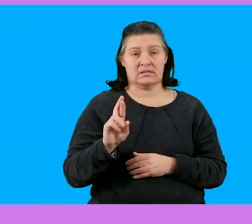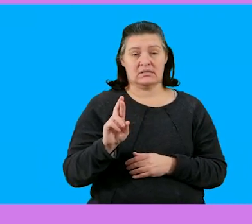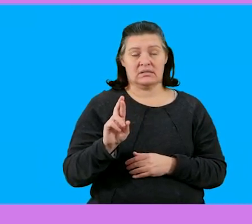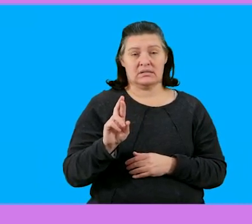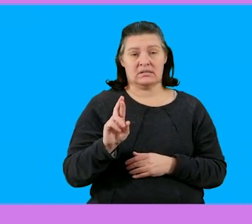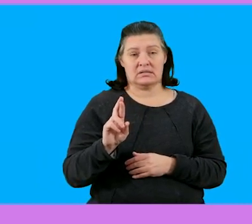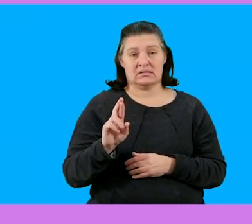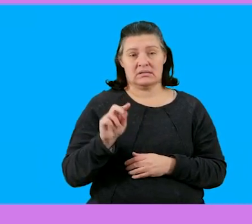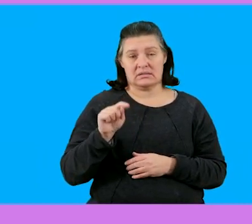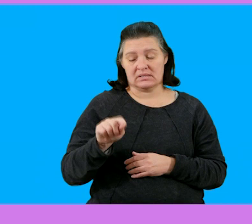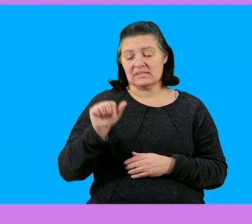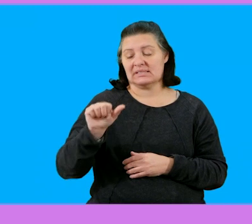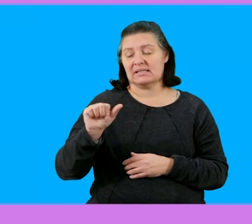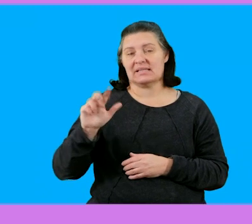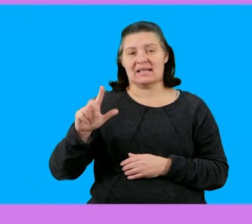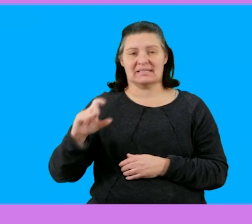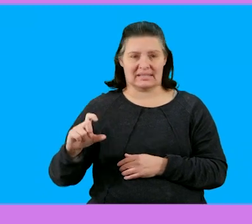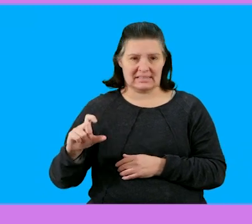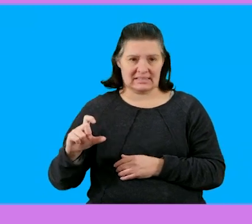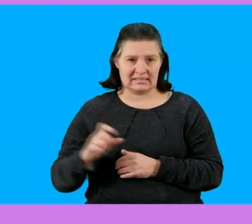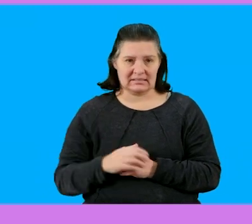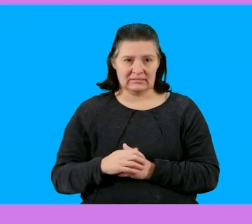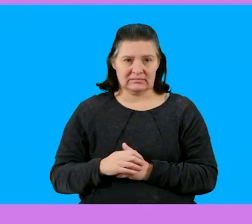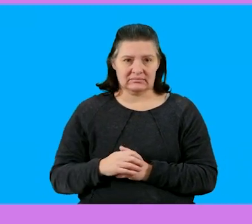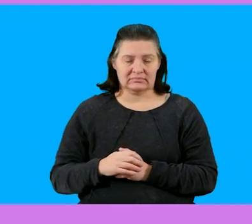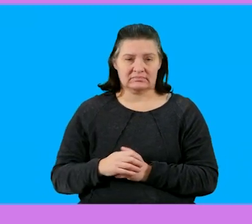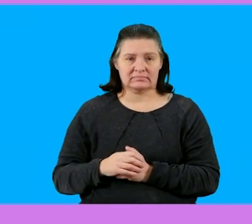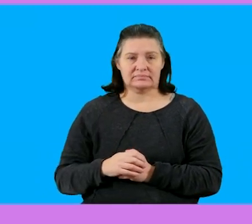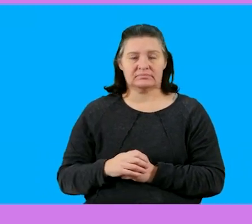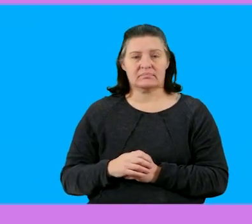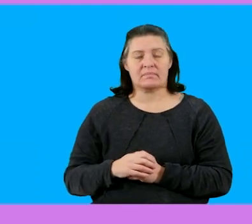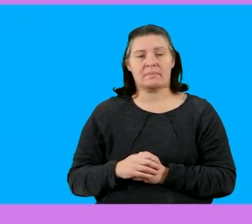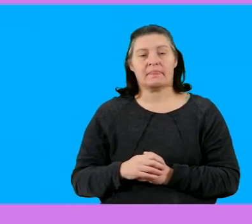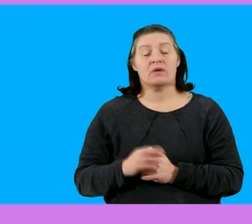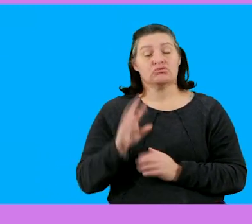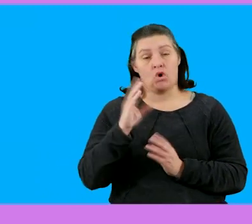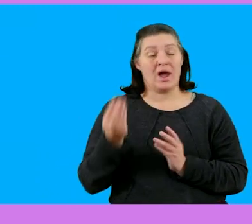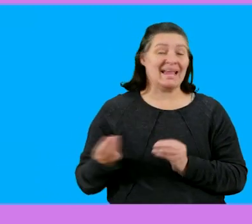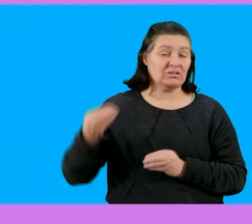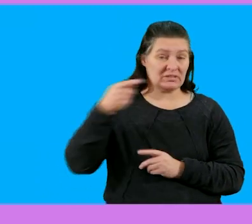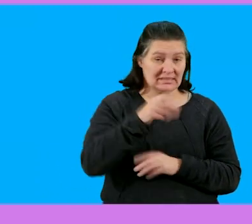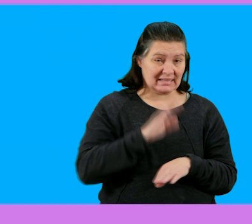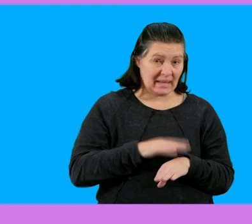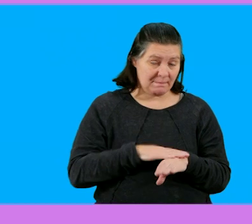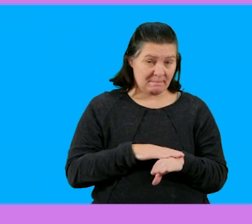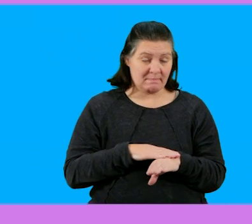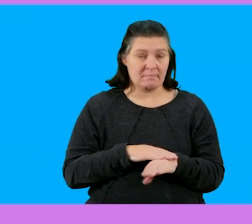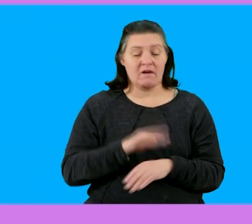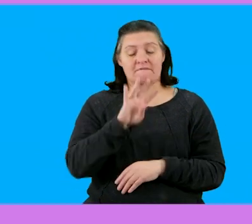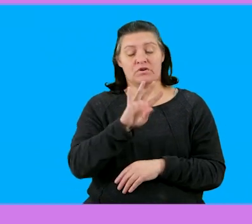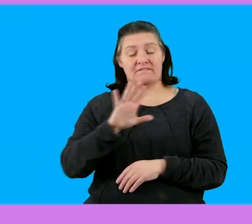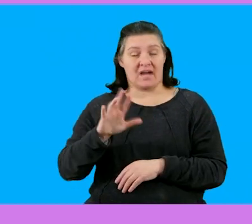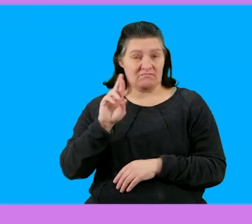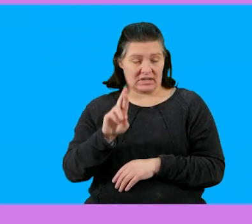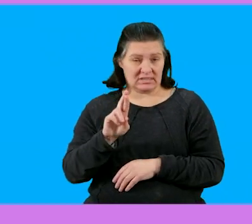and that will give us 68 and remember we round off to two decimal places right so the interest for this time frame is